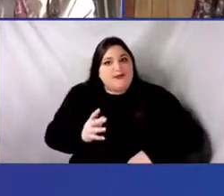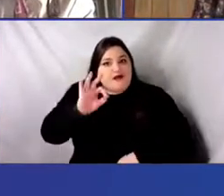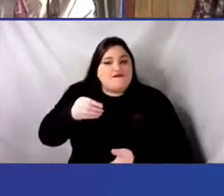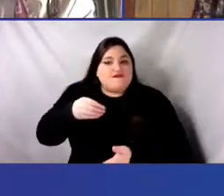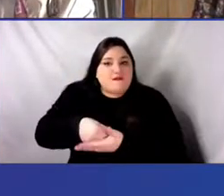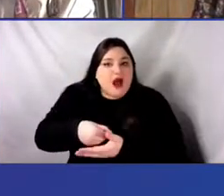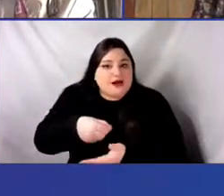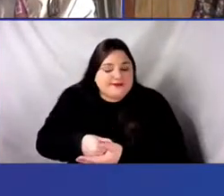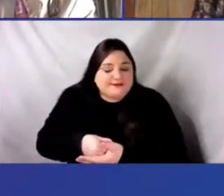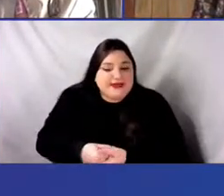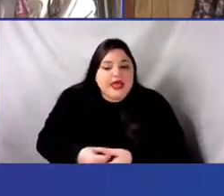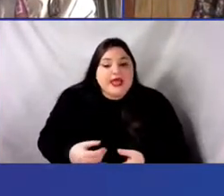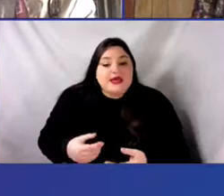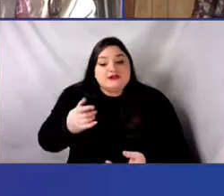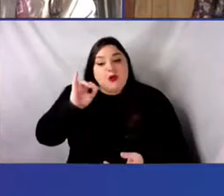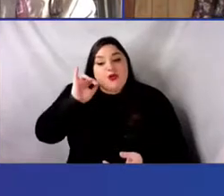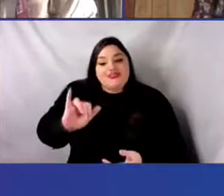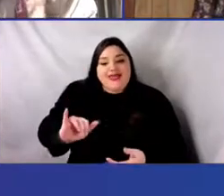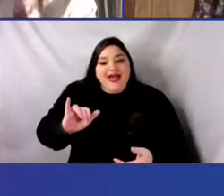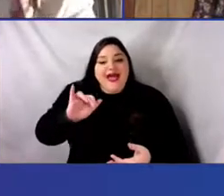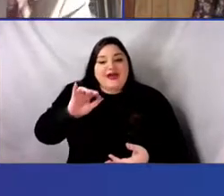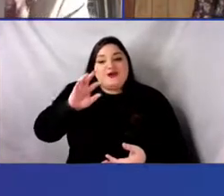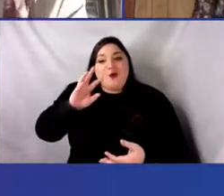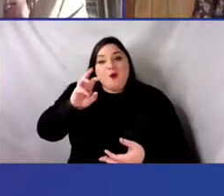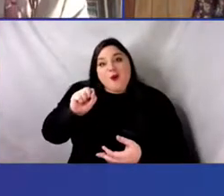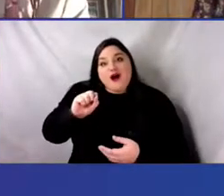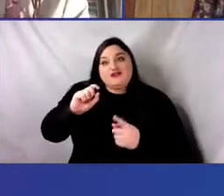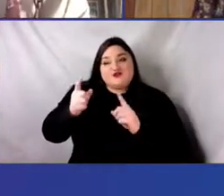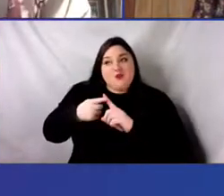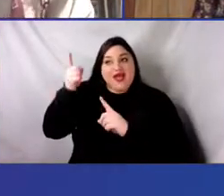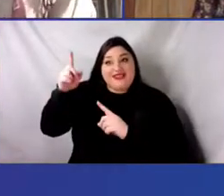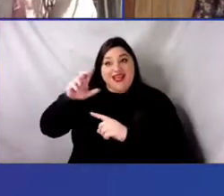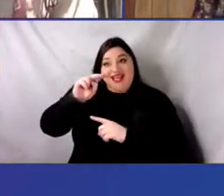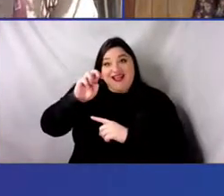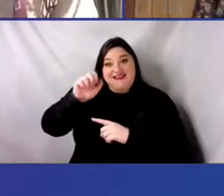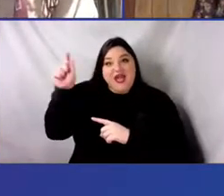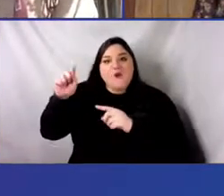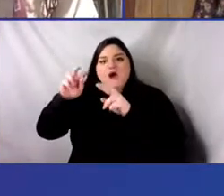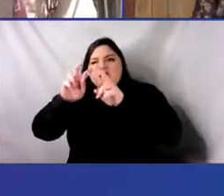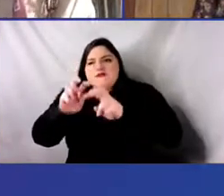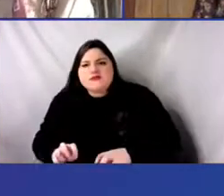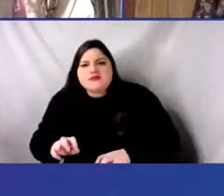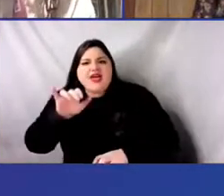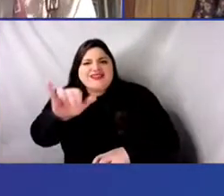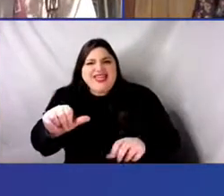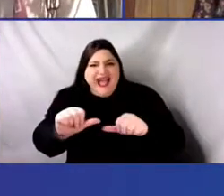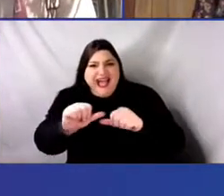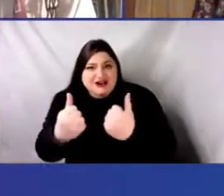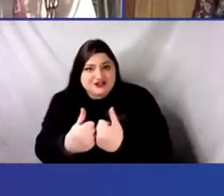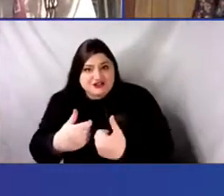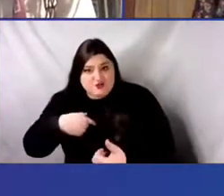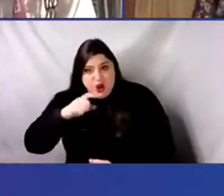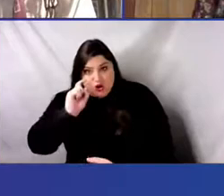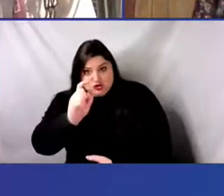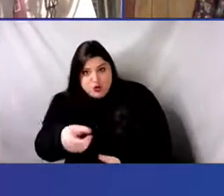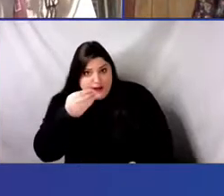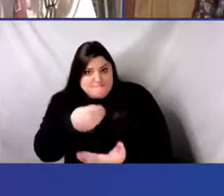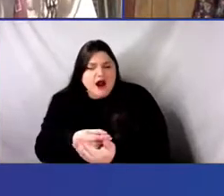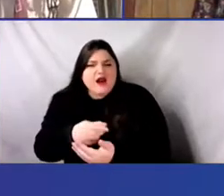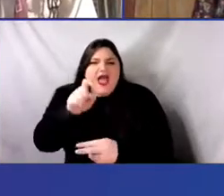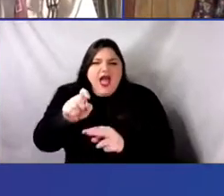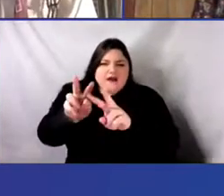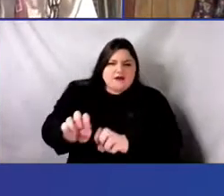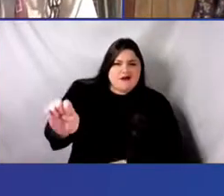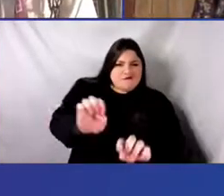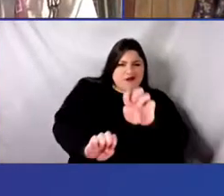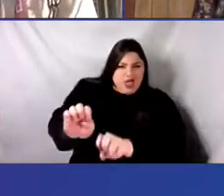whether an institution was worthy. So they would go, uh, and, and that takes a great deal of resources so that if you